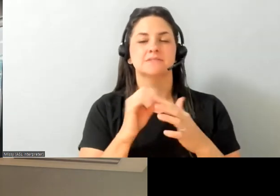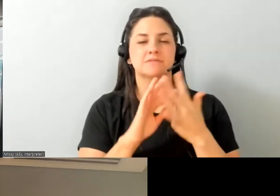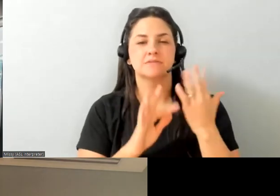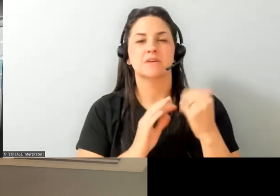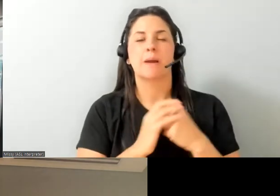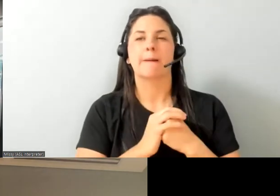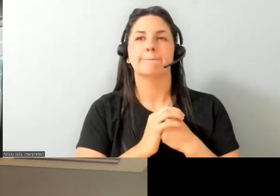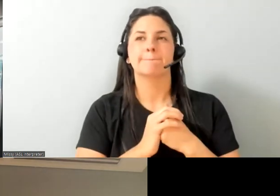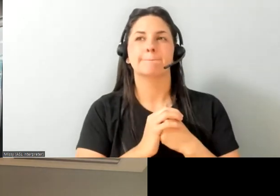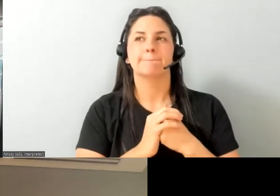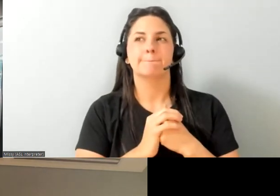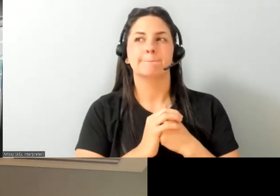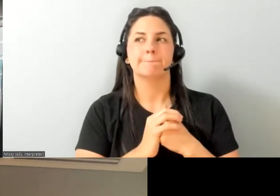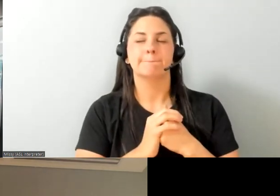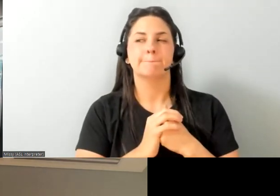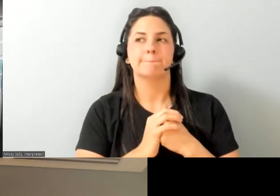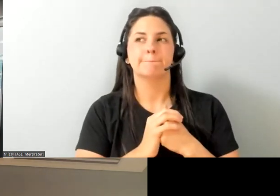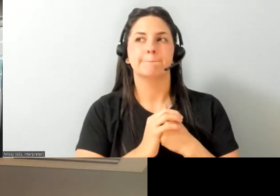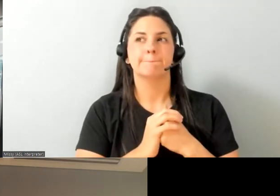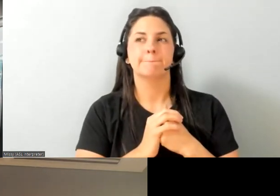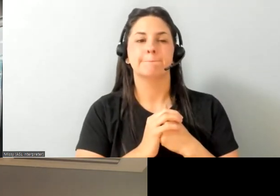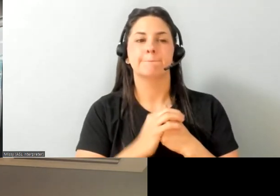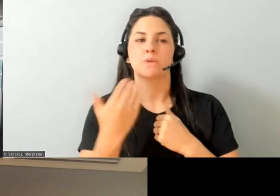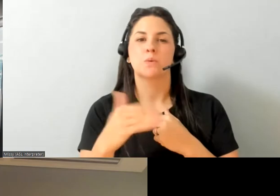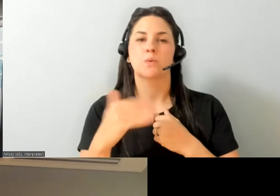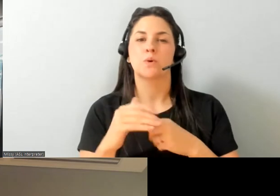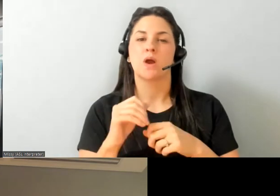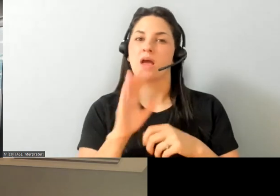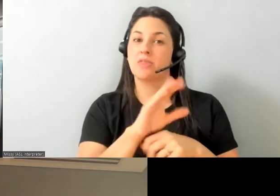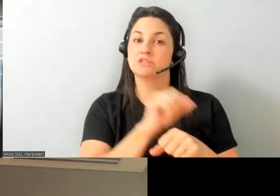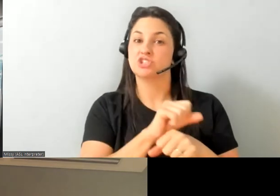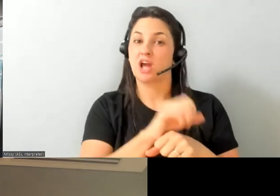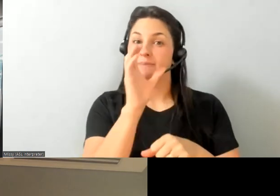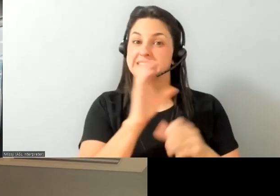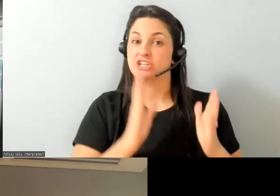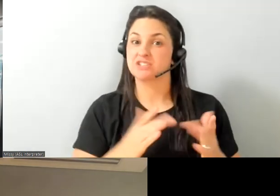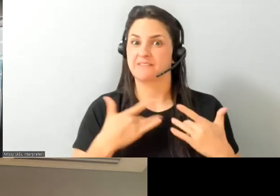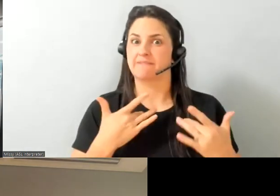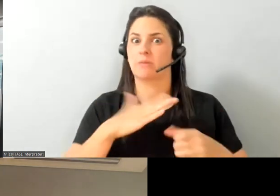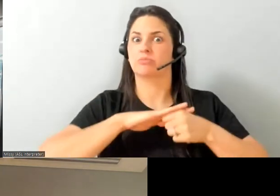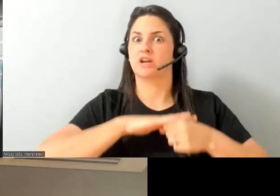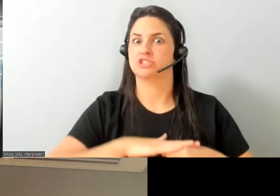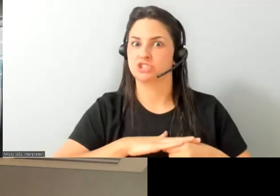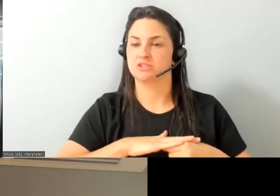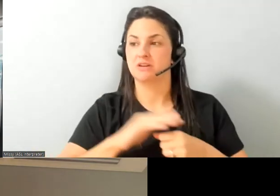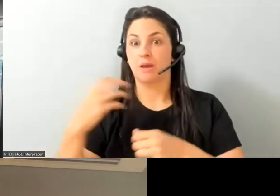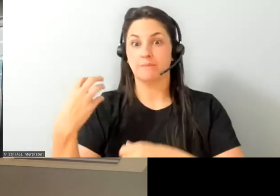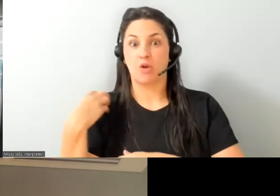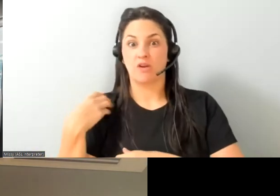um it puts a lot of pressure on our job seekers right and it puts a lot of pressure on the employer